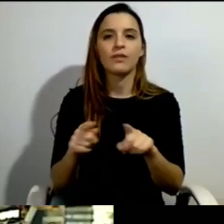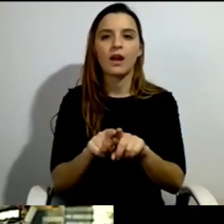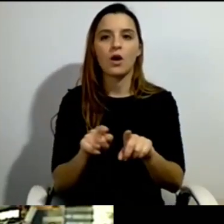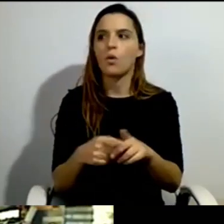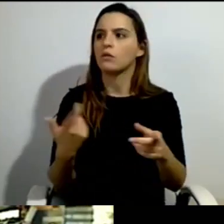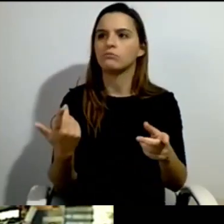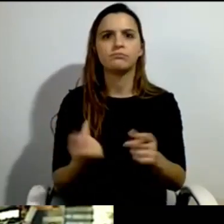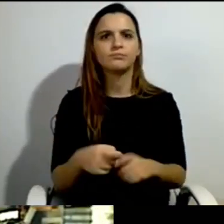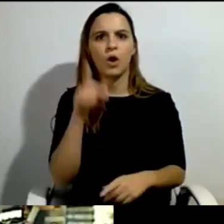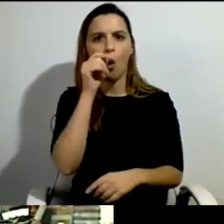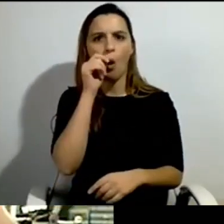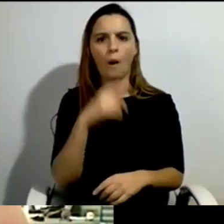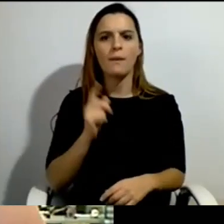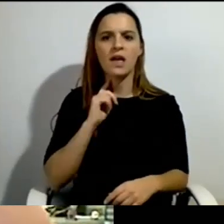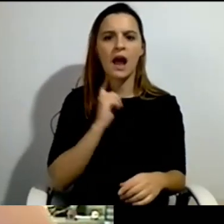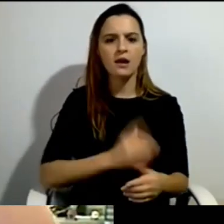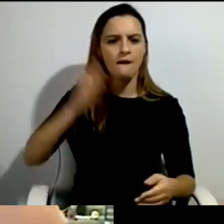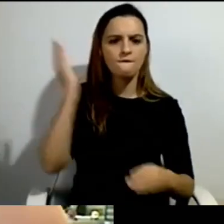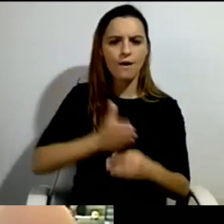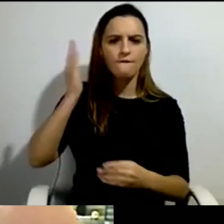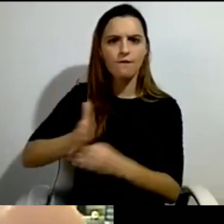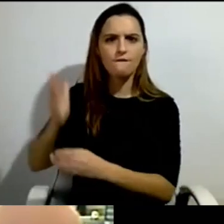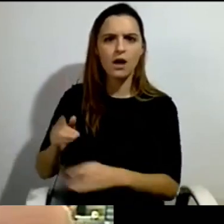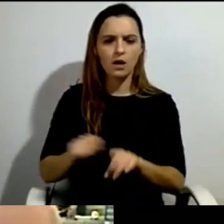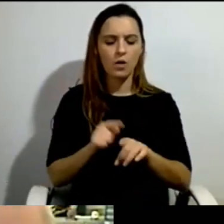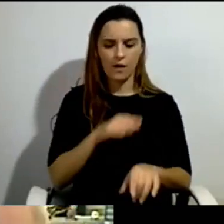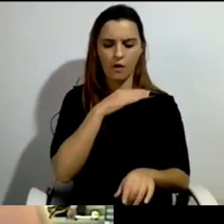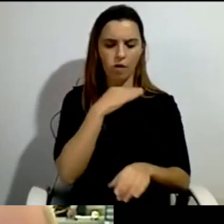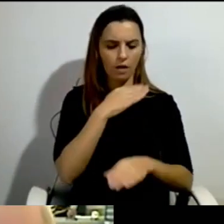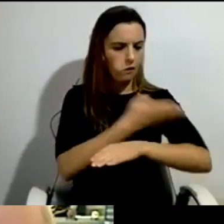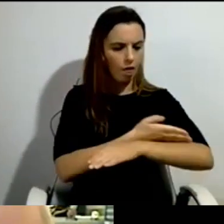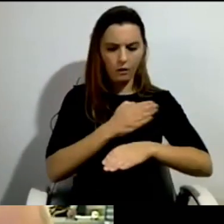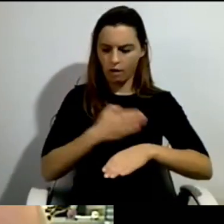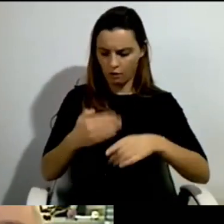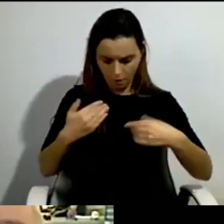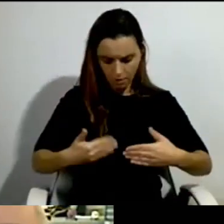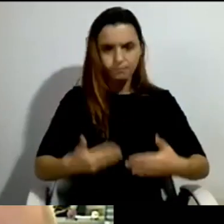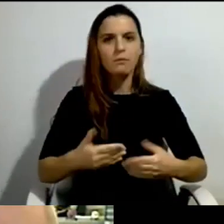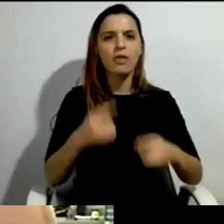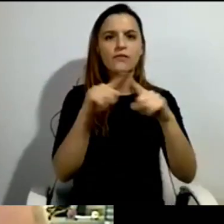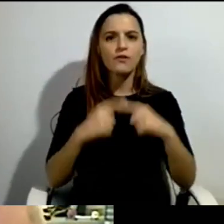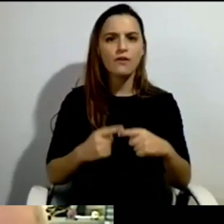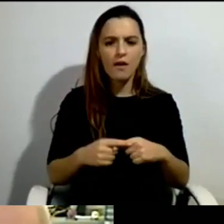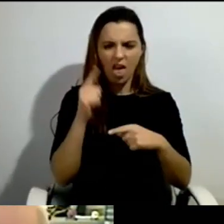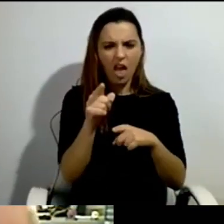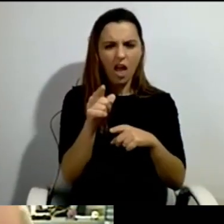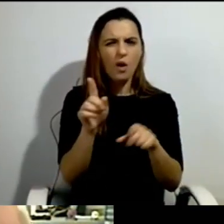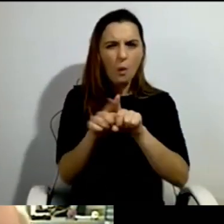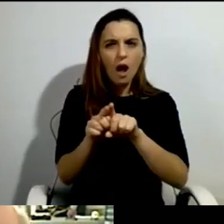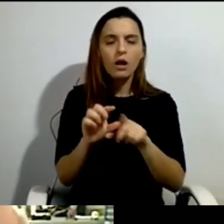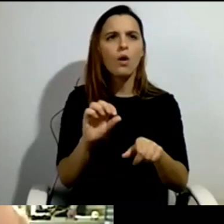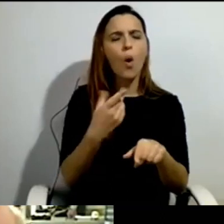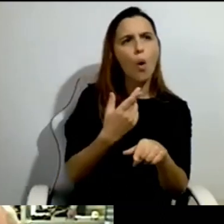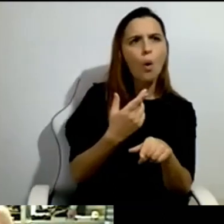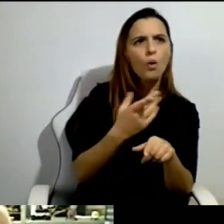question of what this person does, which is not fair, because people who do not work, for instance, why should they get less comfortable